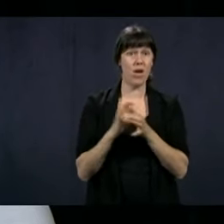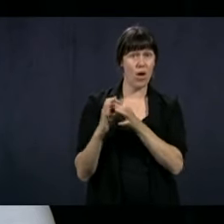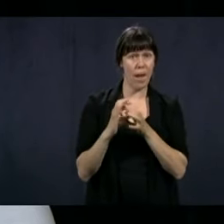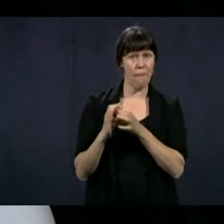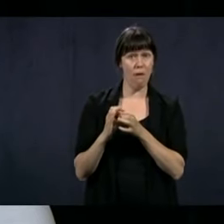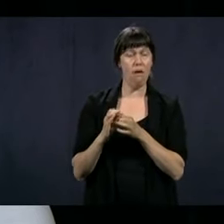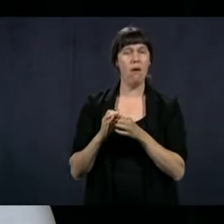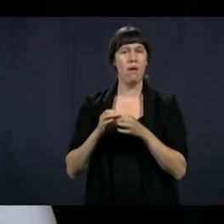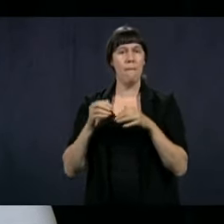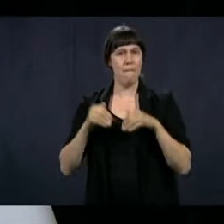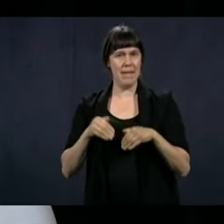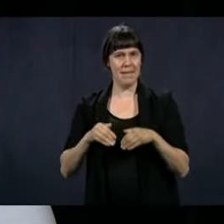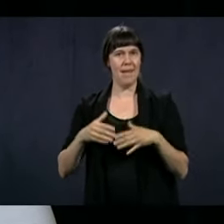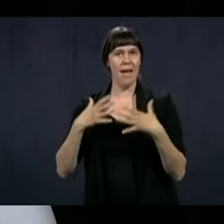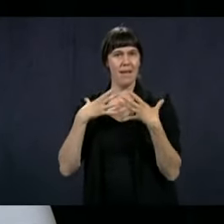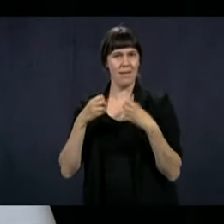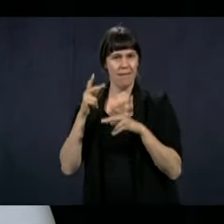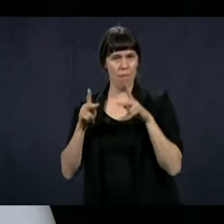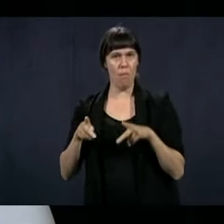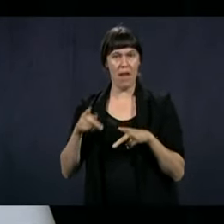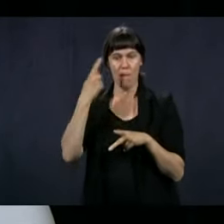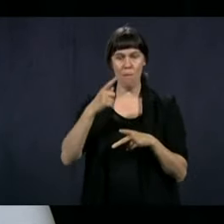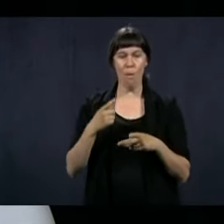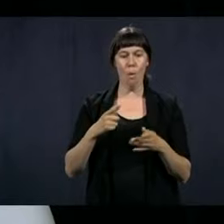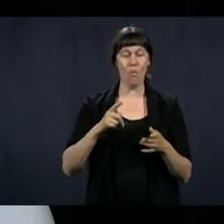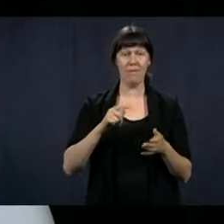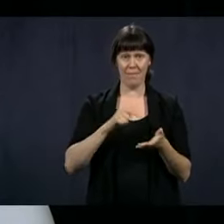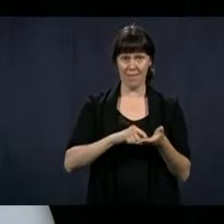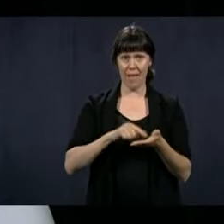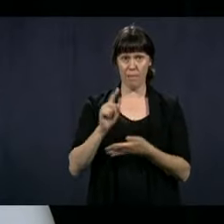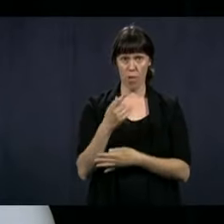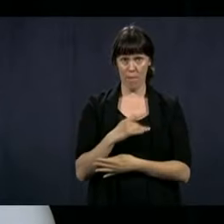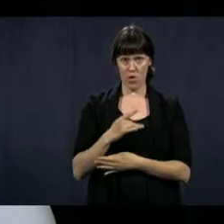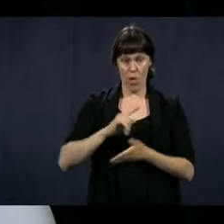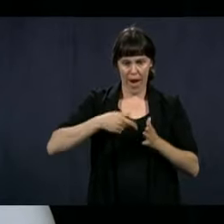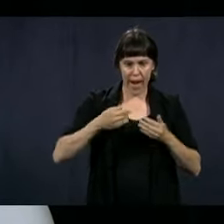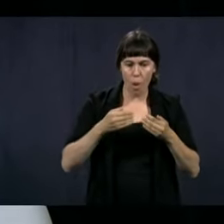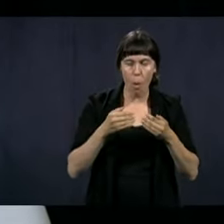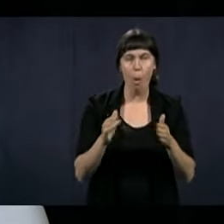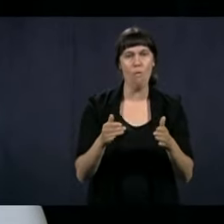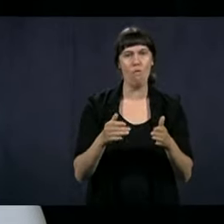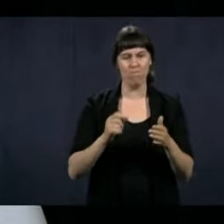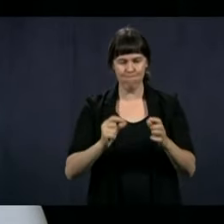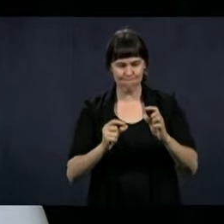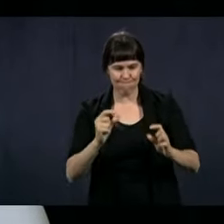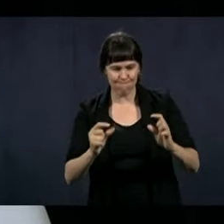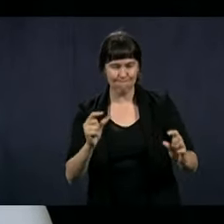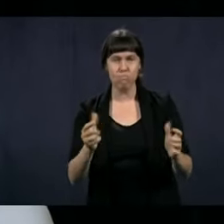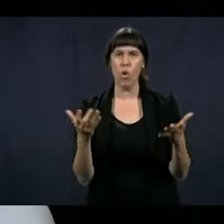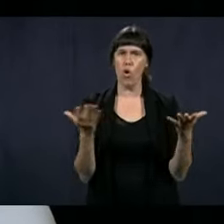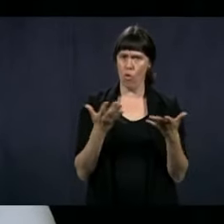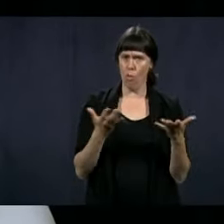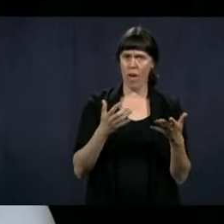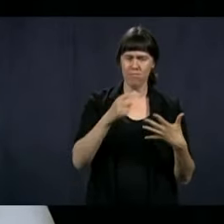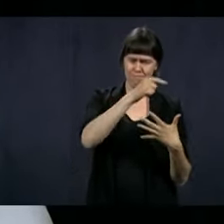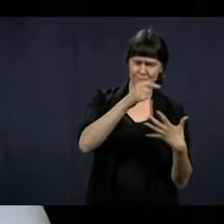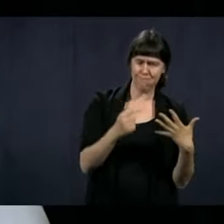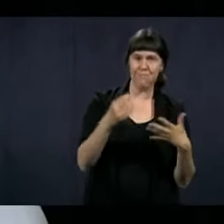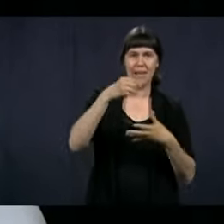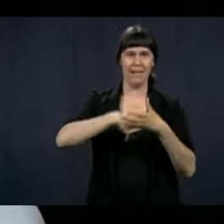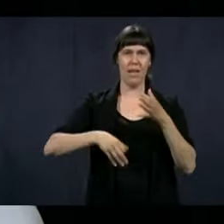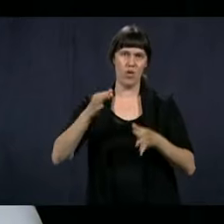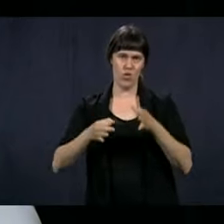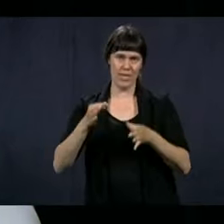in order to be able to reopen as of the 1st of June. Gradually, the legal activities will start